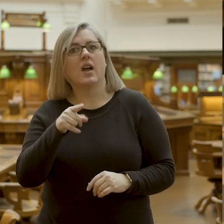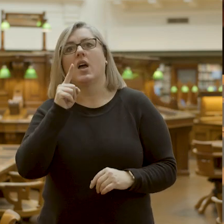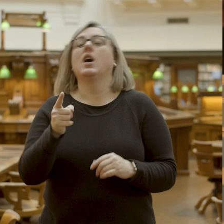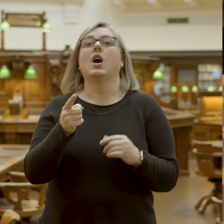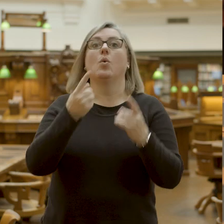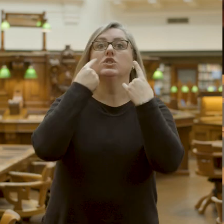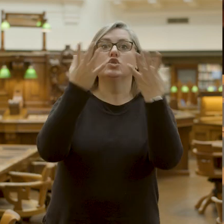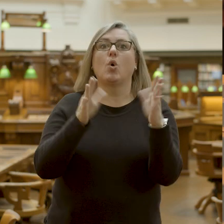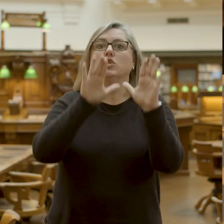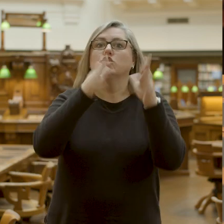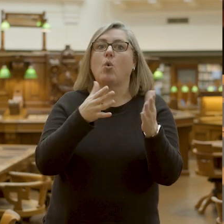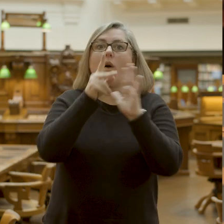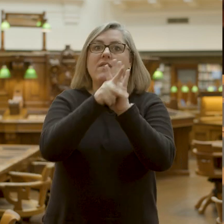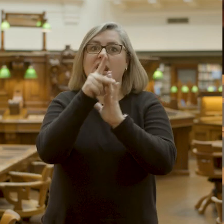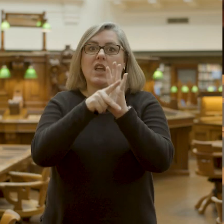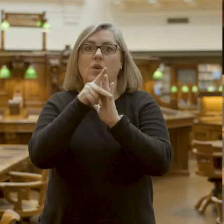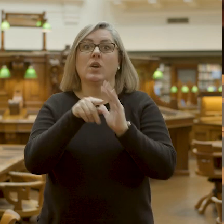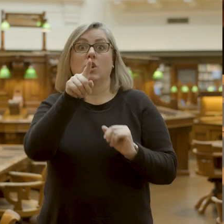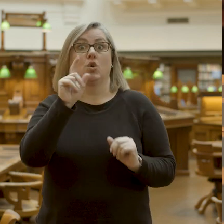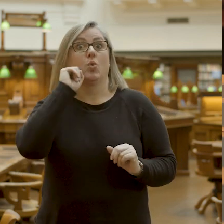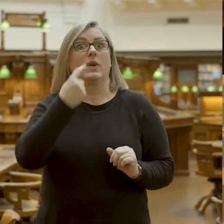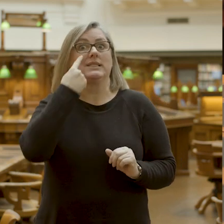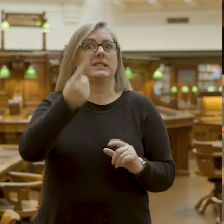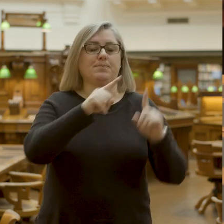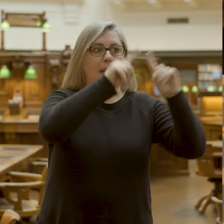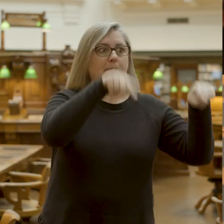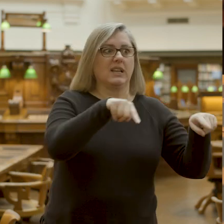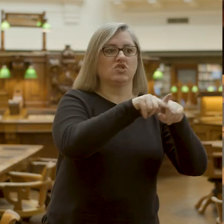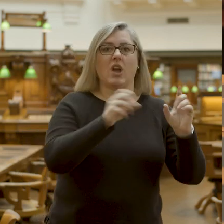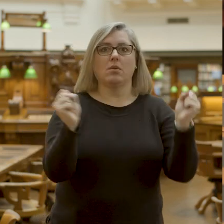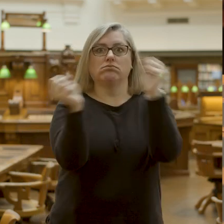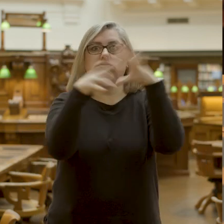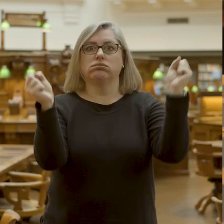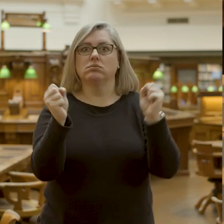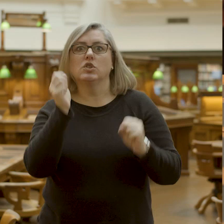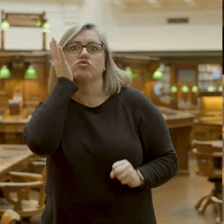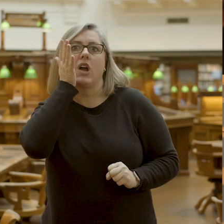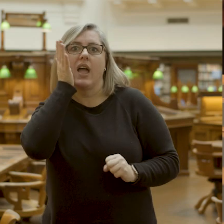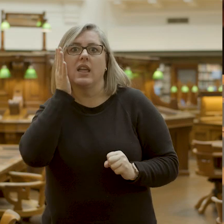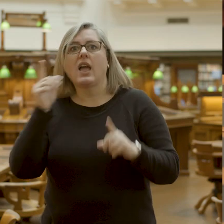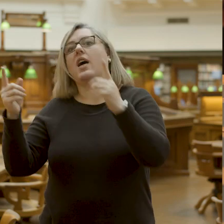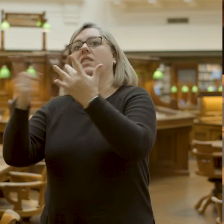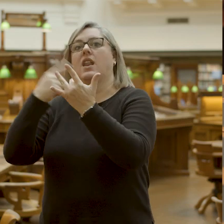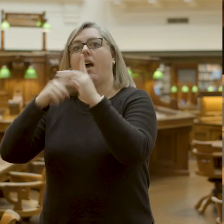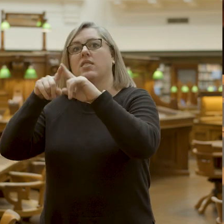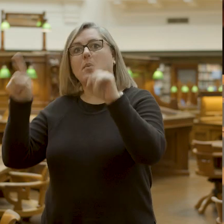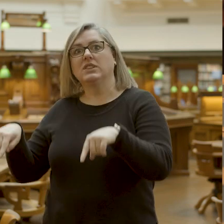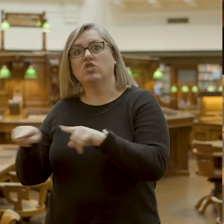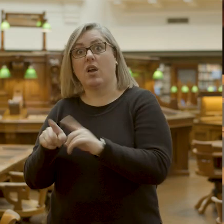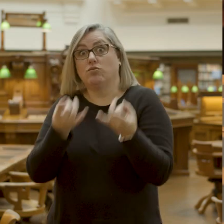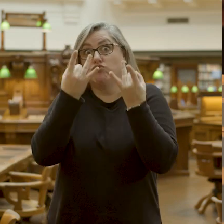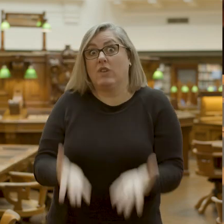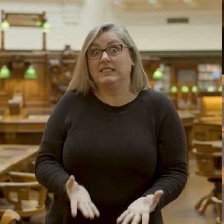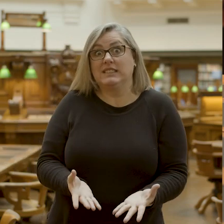short video. And in the short video, you're going to see a picture, then a flash of grey, and then another picture. Ready,